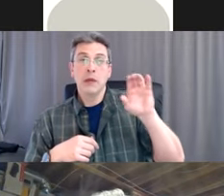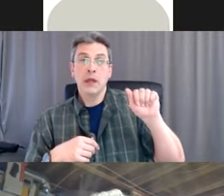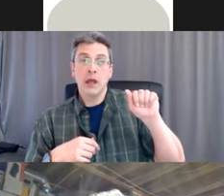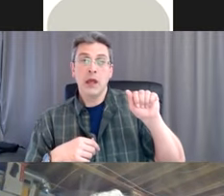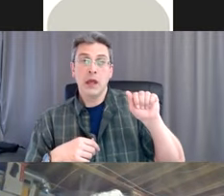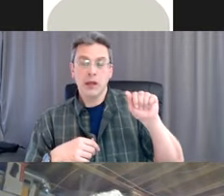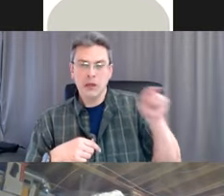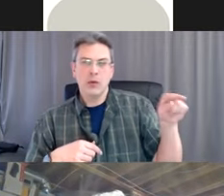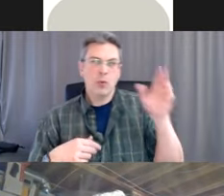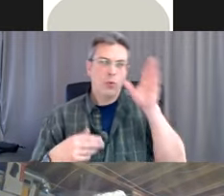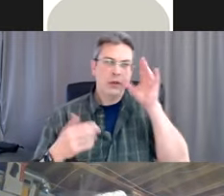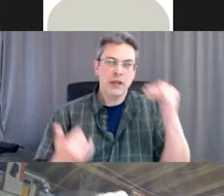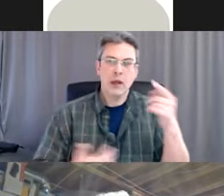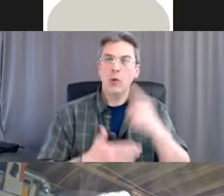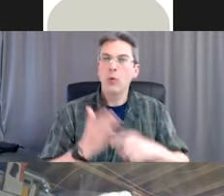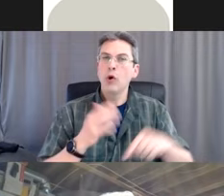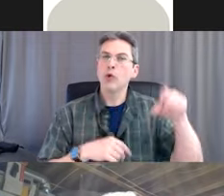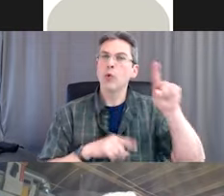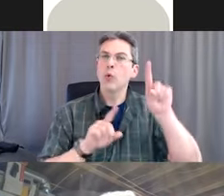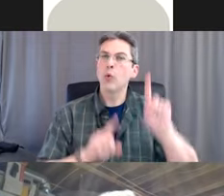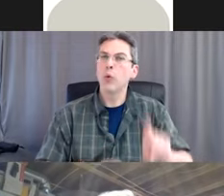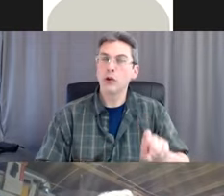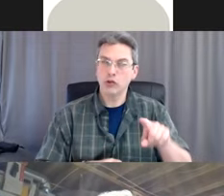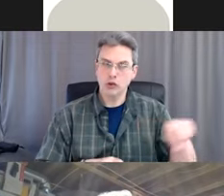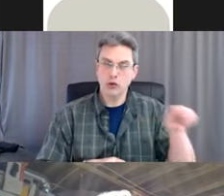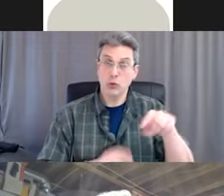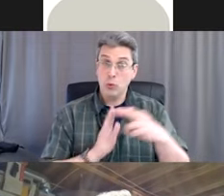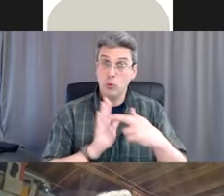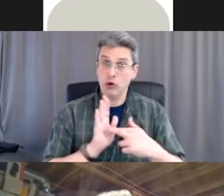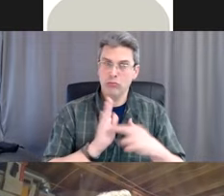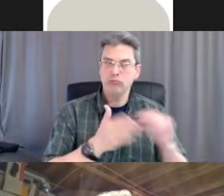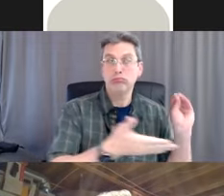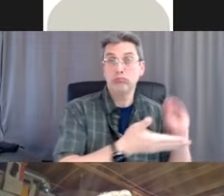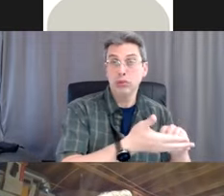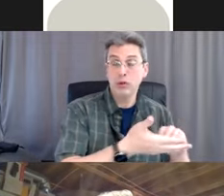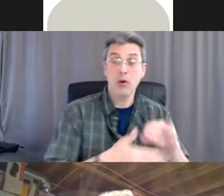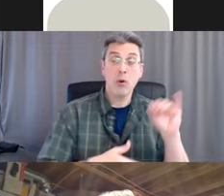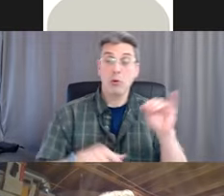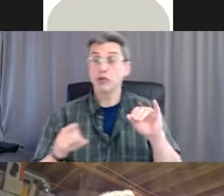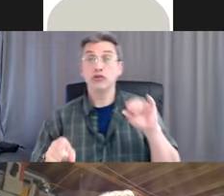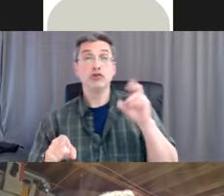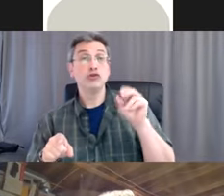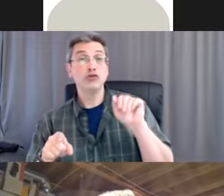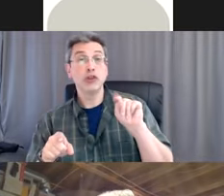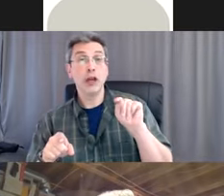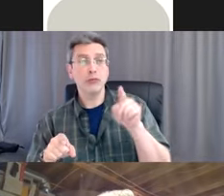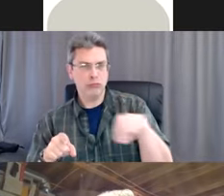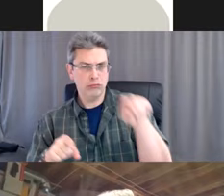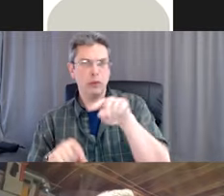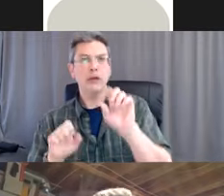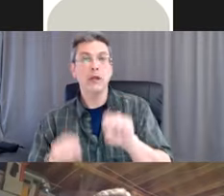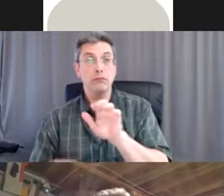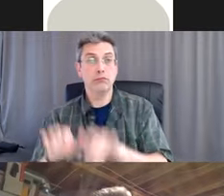when they registered. And you can also put your question in the chat and Rebecca will anonymously ask it.